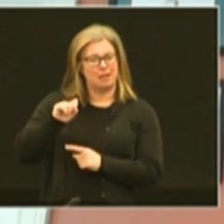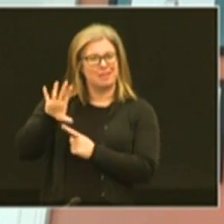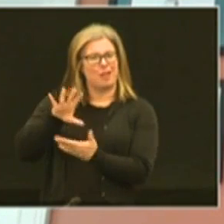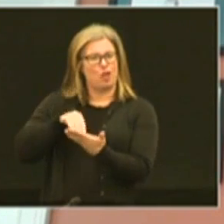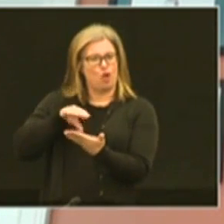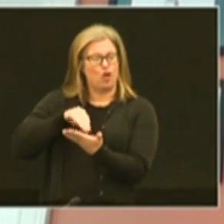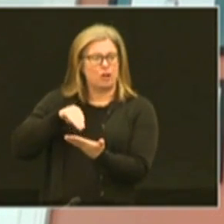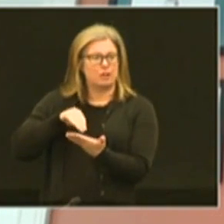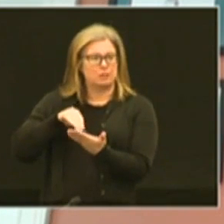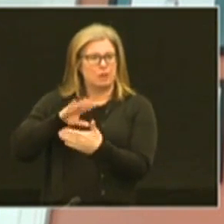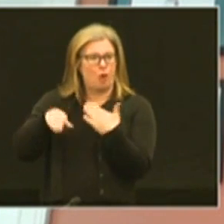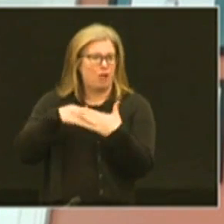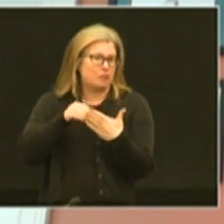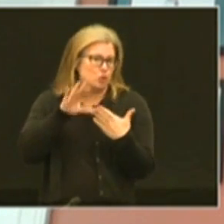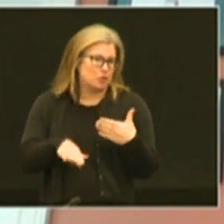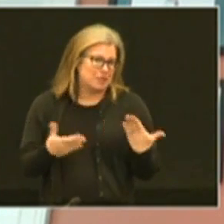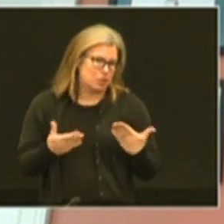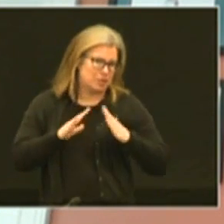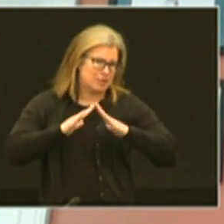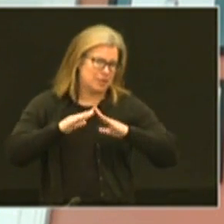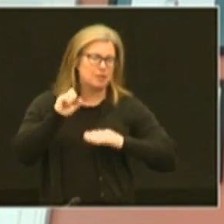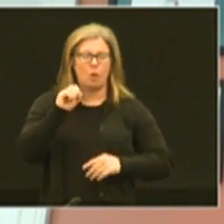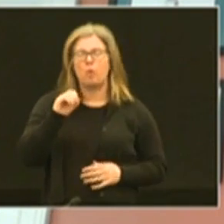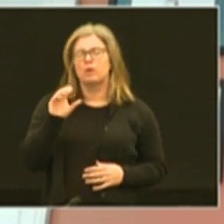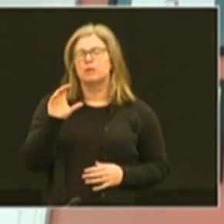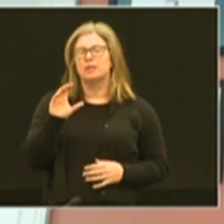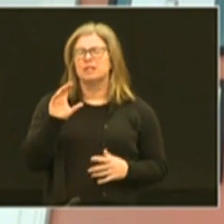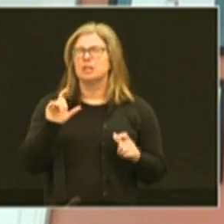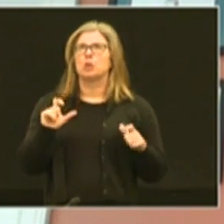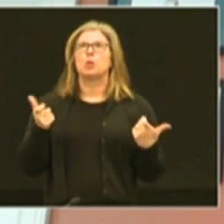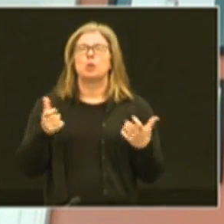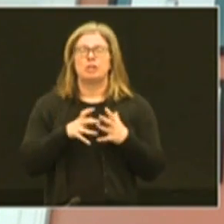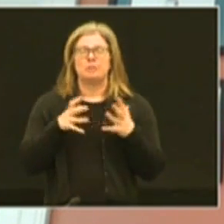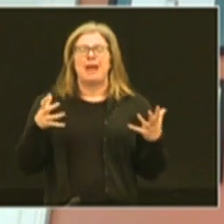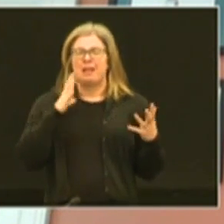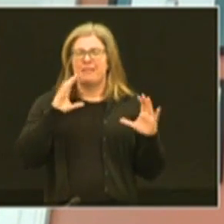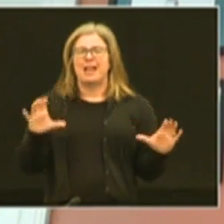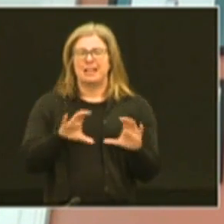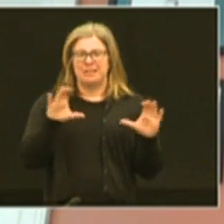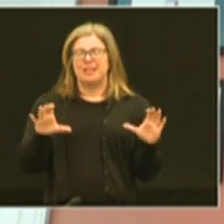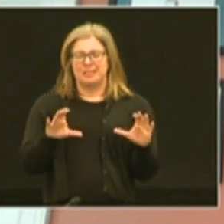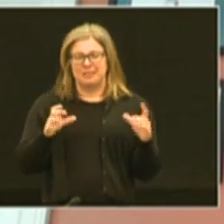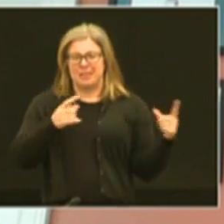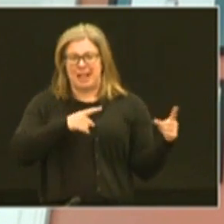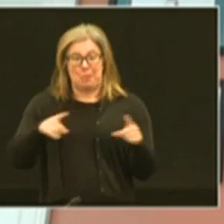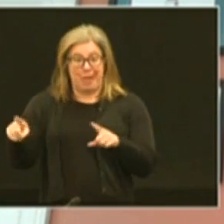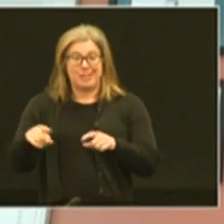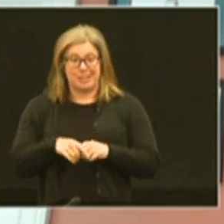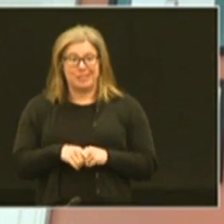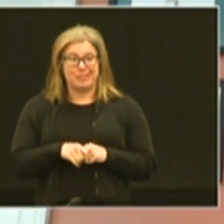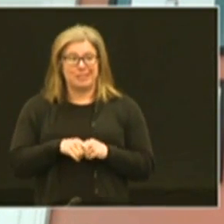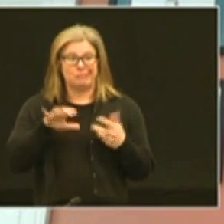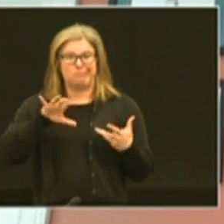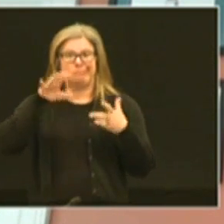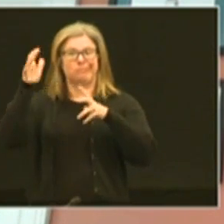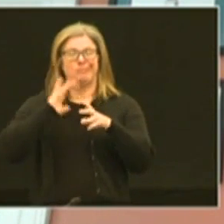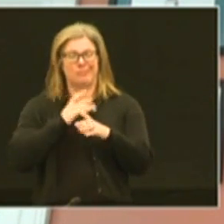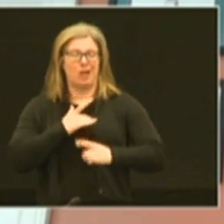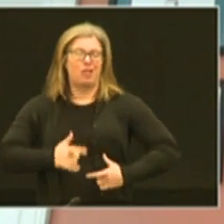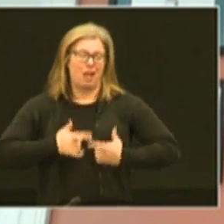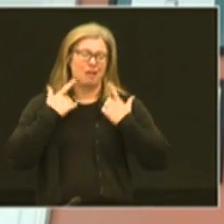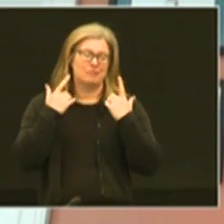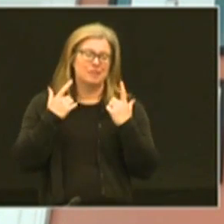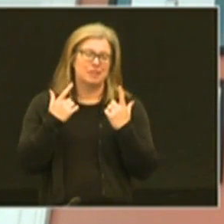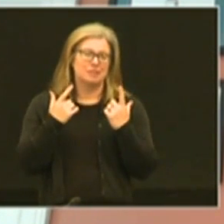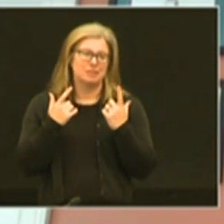the learning of all of our students here in the city. So just a huge amount of activity has taken place and disruption to our lives